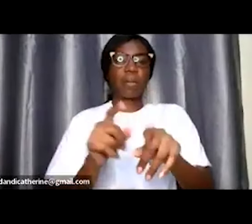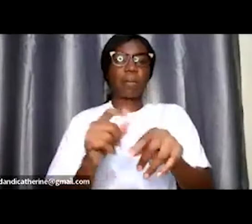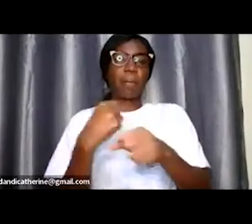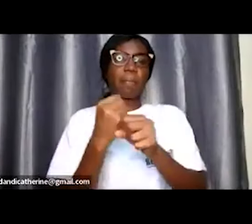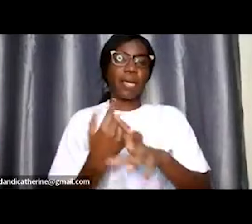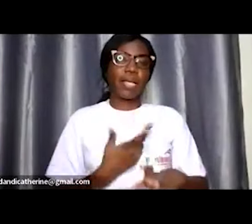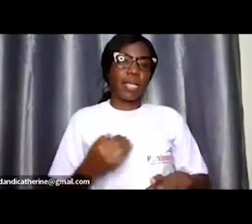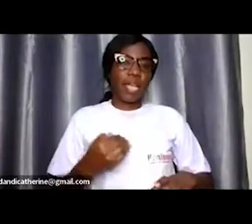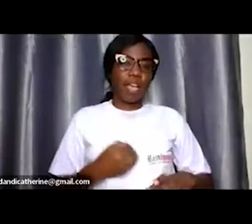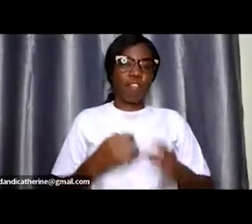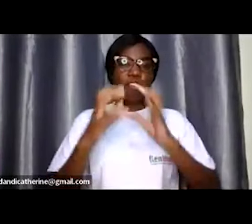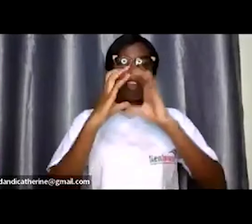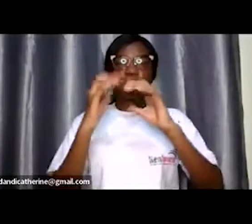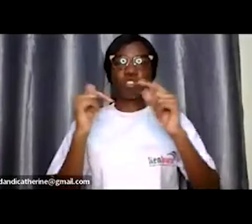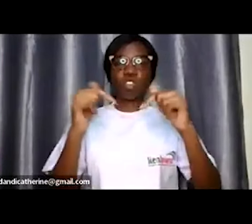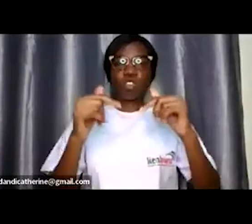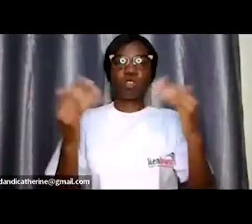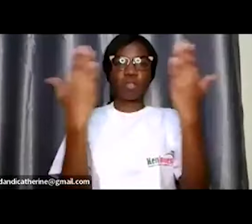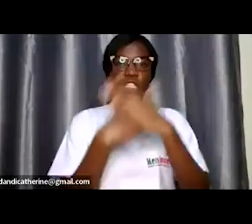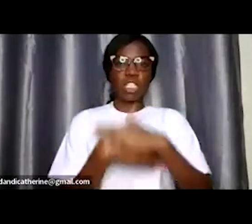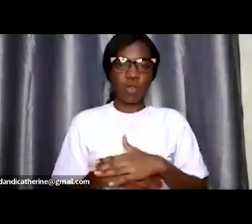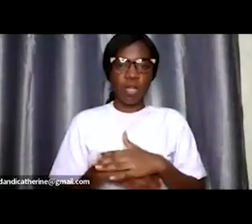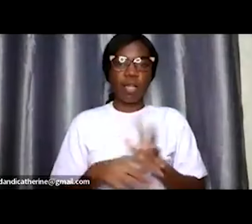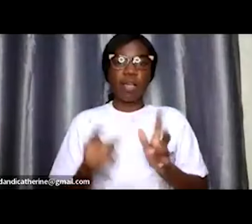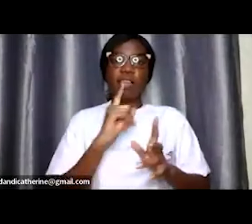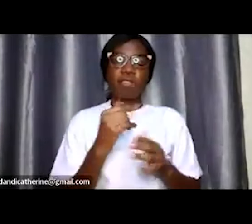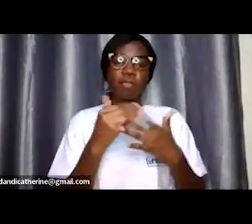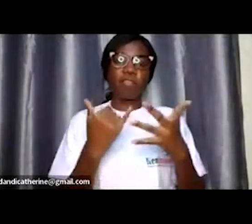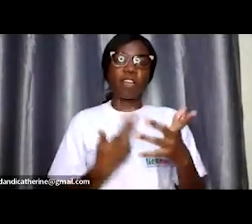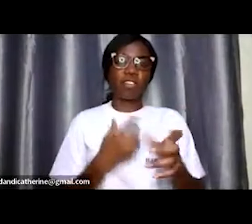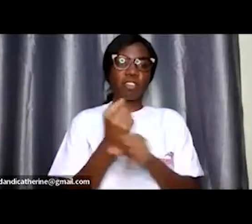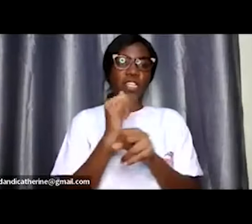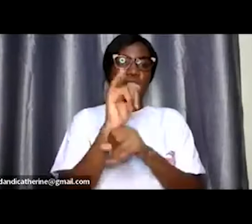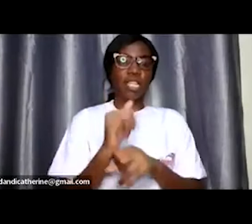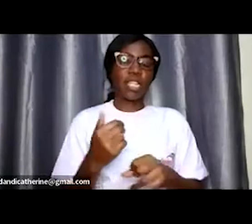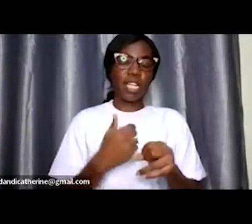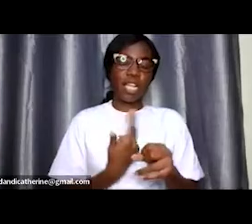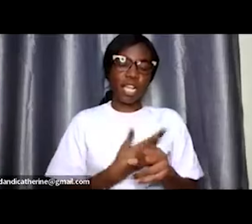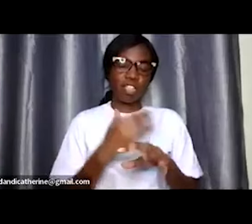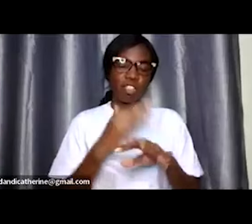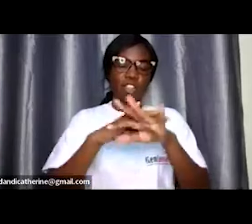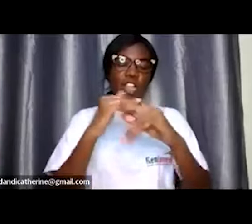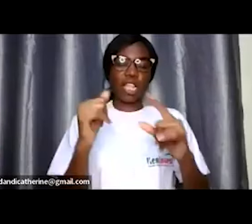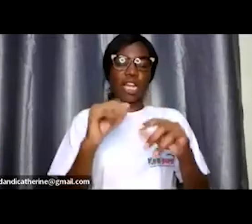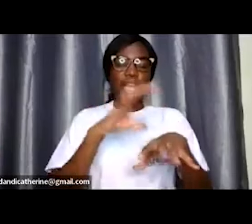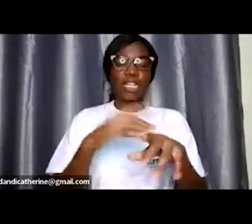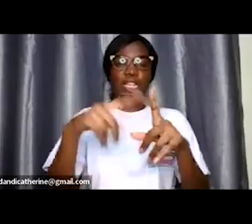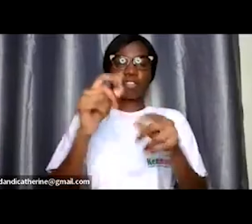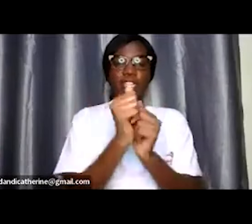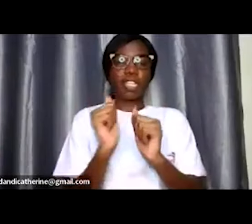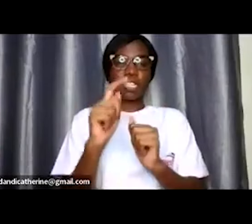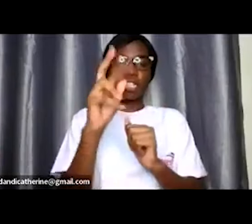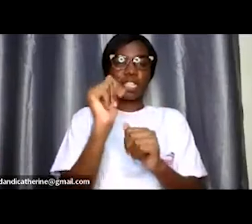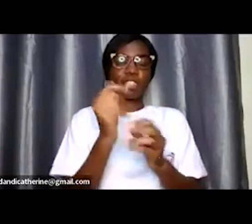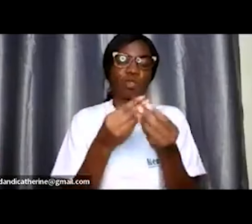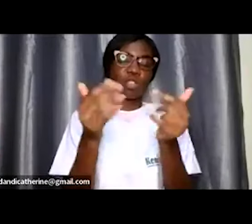this conversation tonight so before we get to it uh like i said you're tending to get it right to the tara solutions and of course i'm your host grace